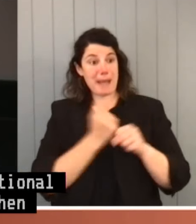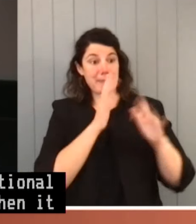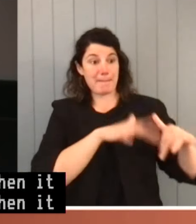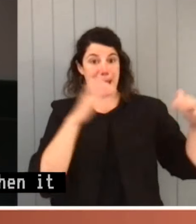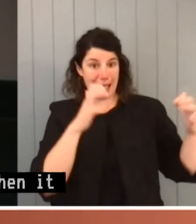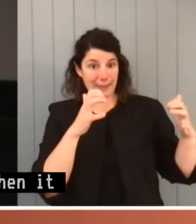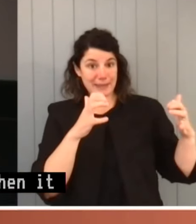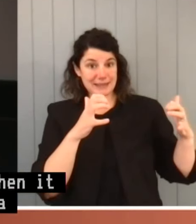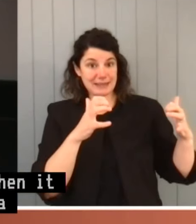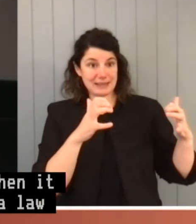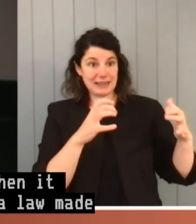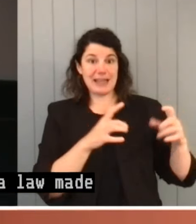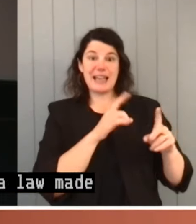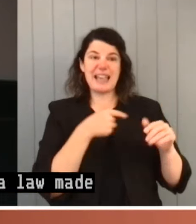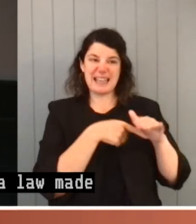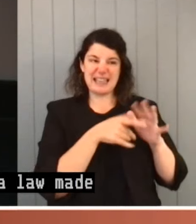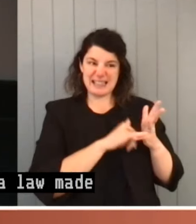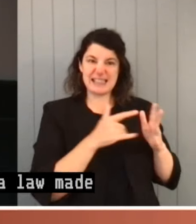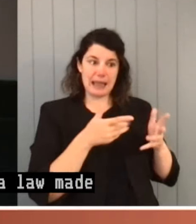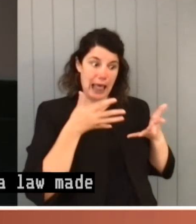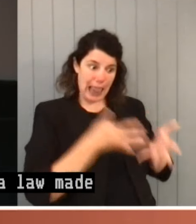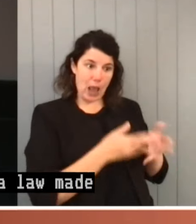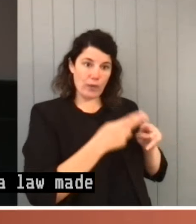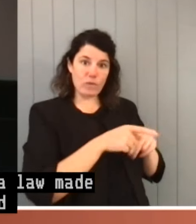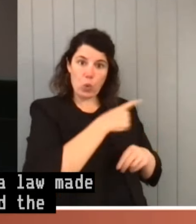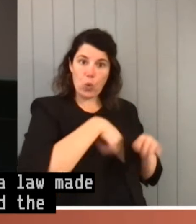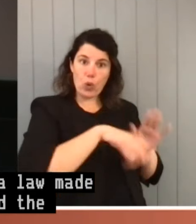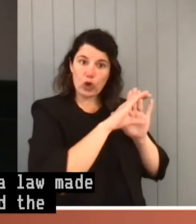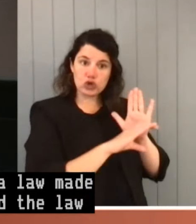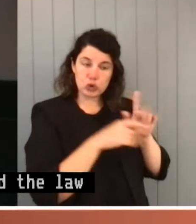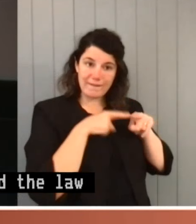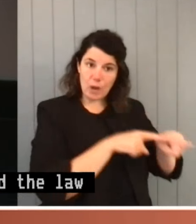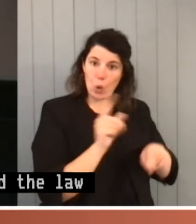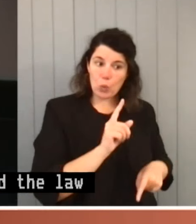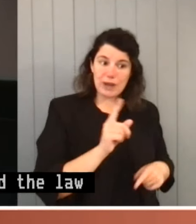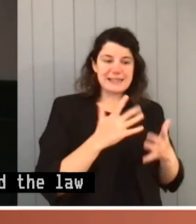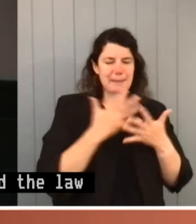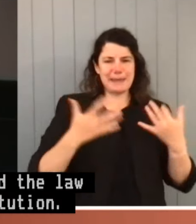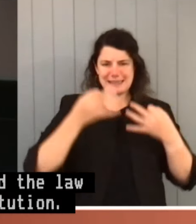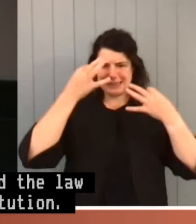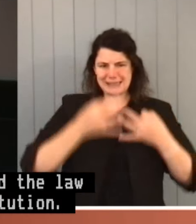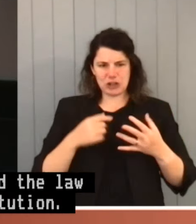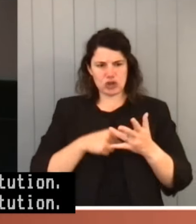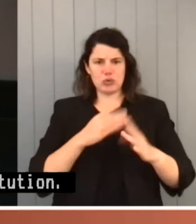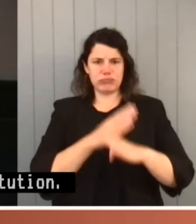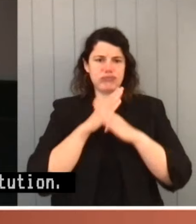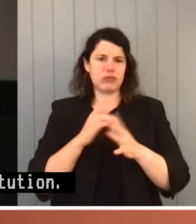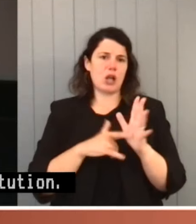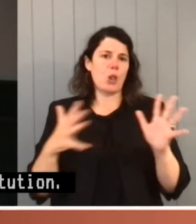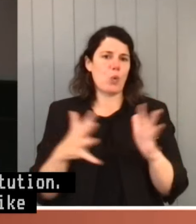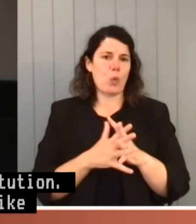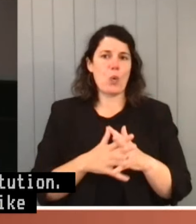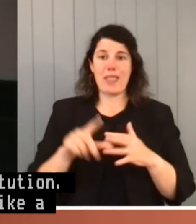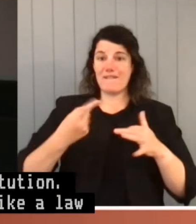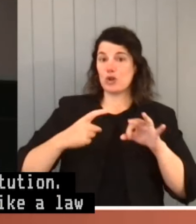lawmaking power of the Constitution. It's a big decision to strike a law down and the first question the court must